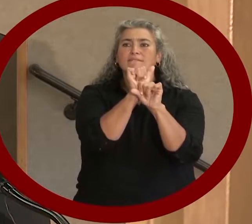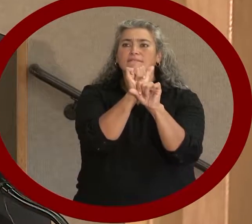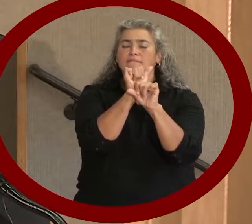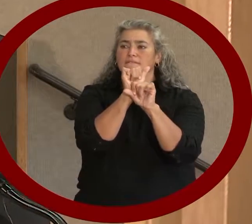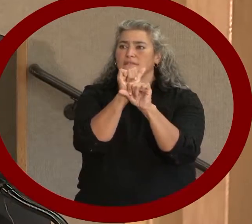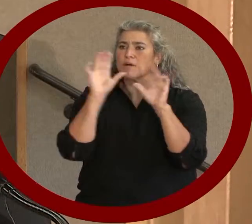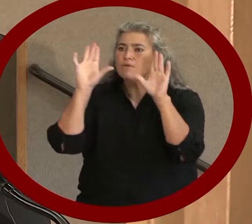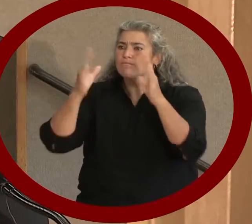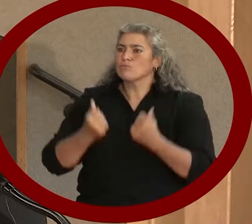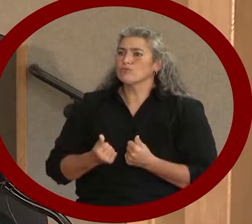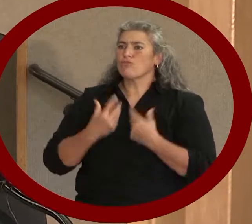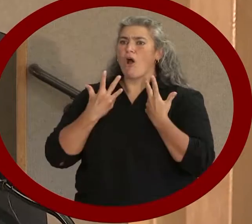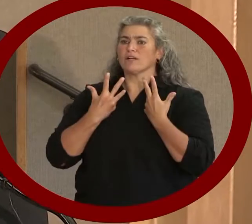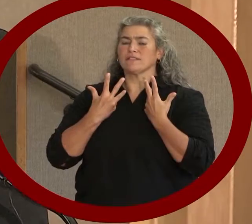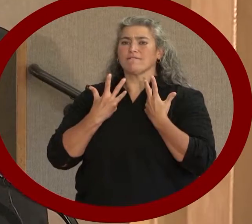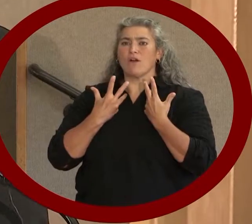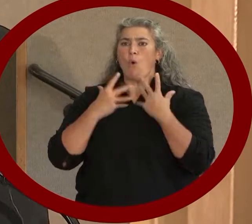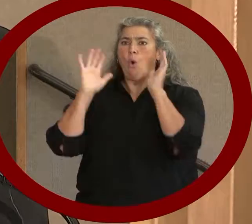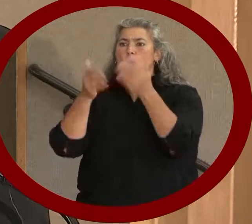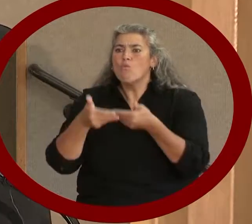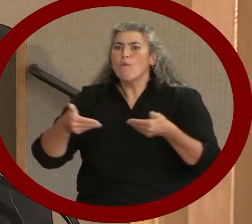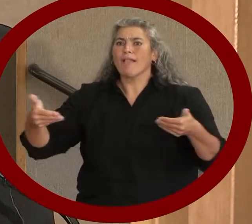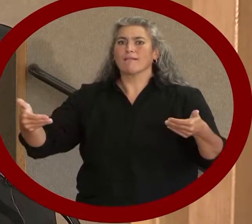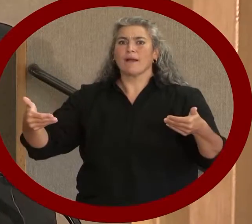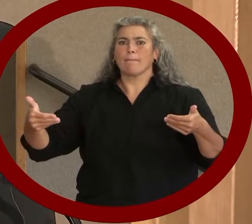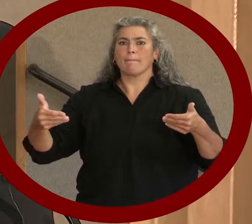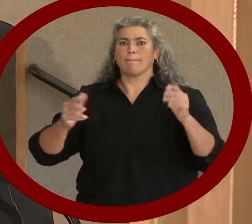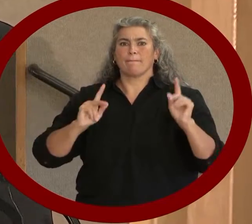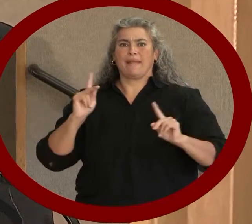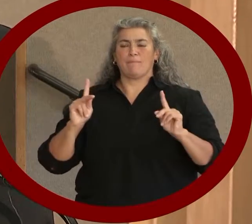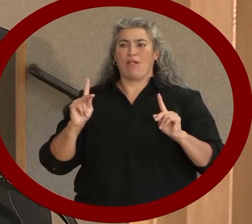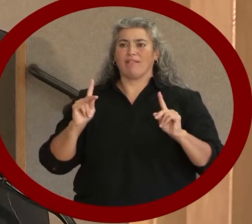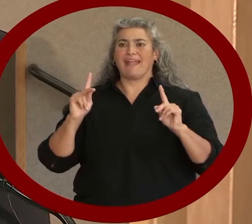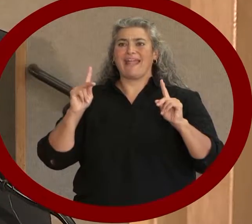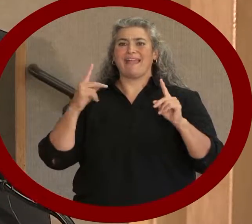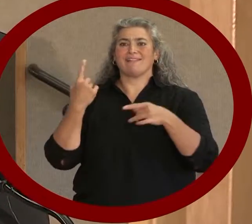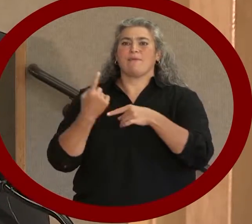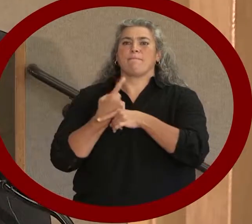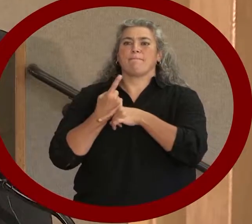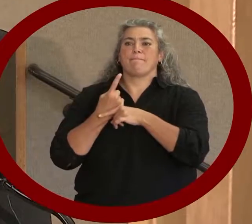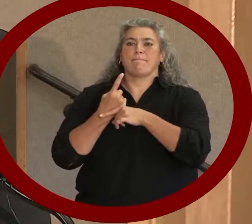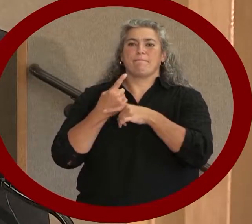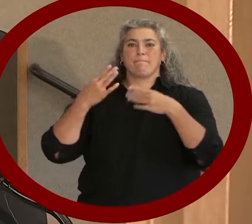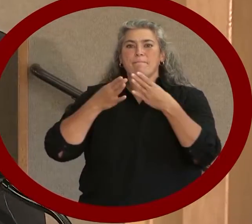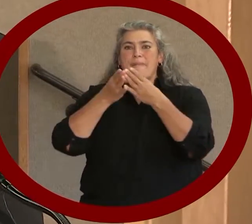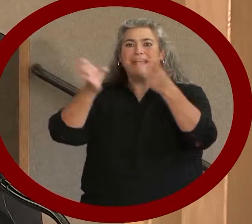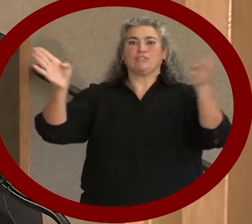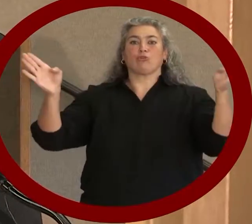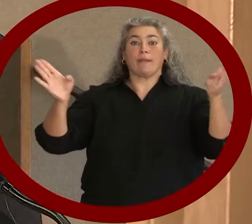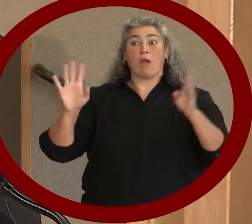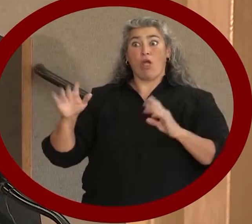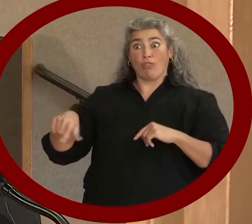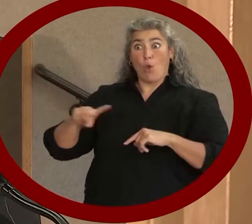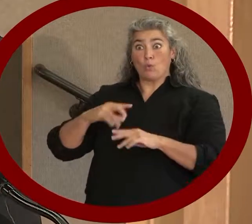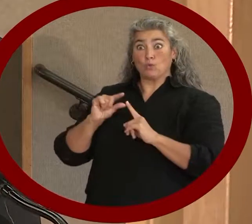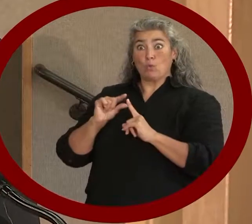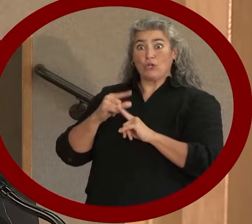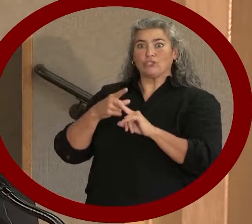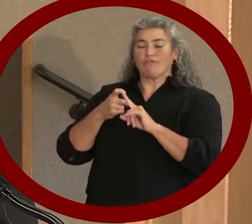prosperous, fully welcomed participants in the mainstream. Those are the words of Justin Dart,